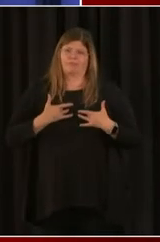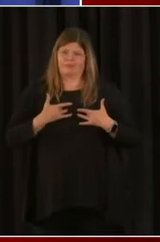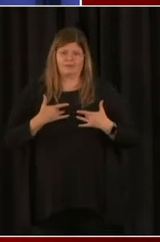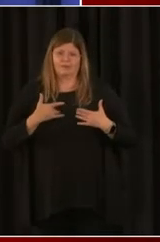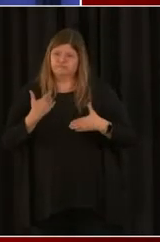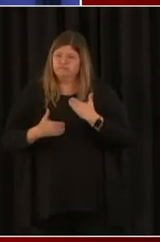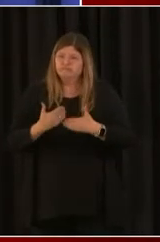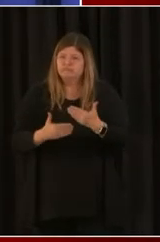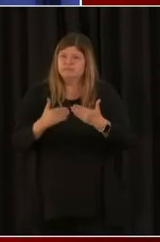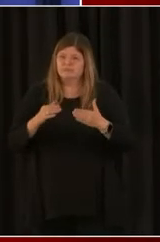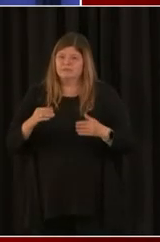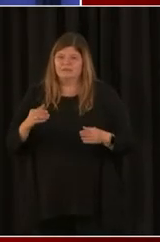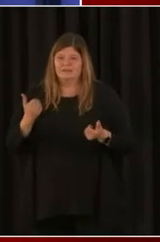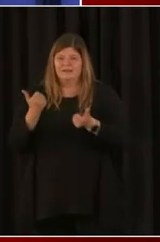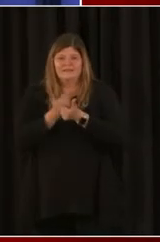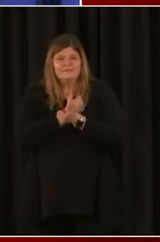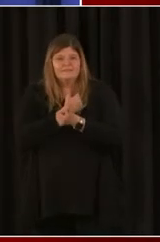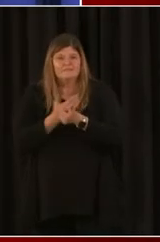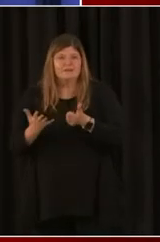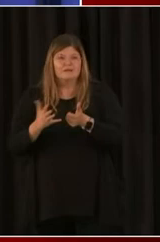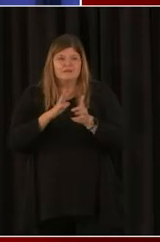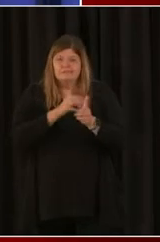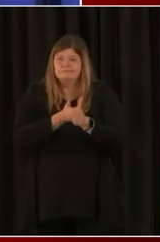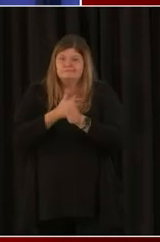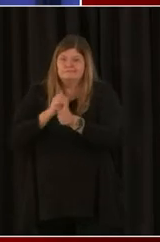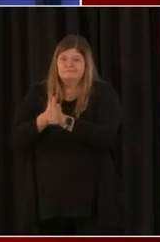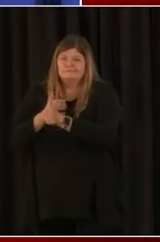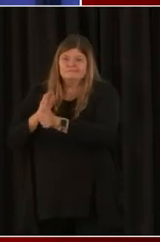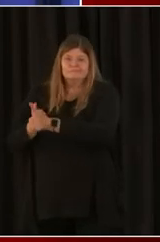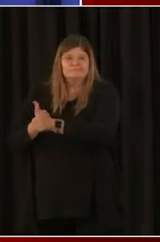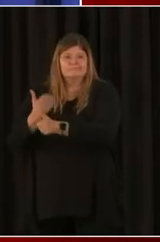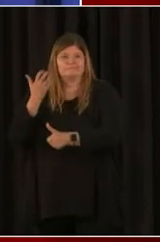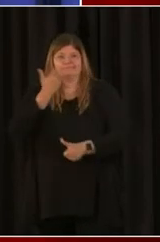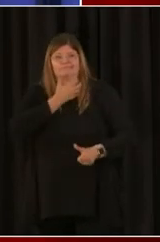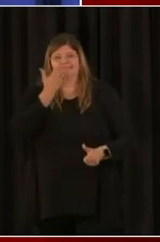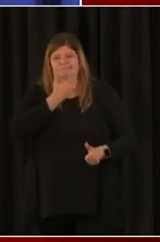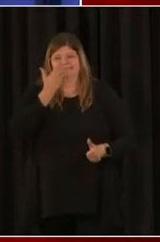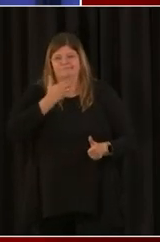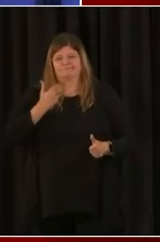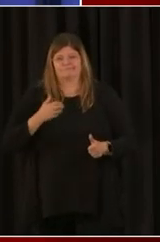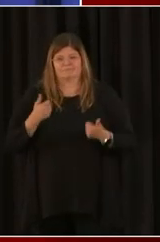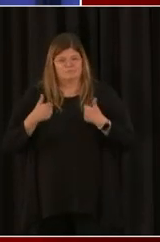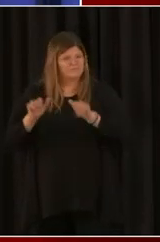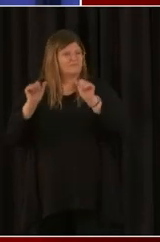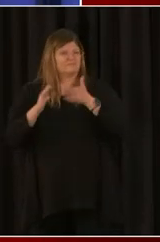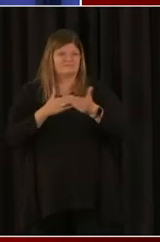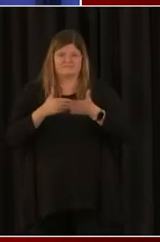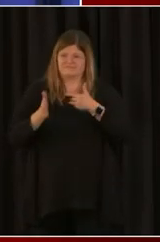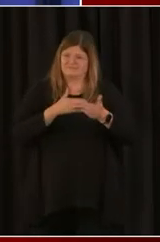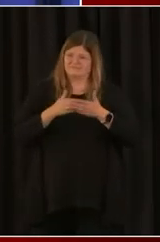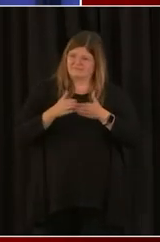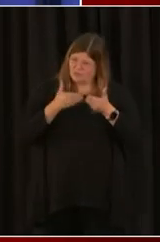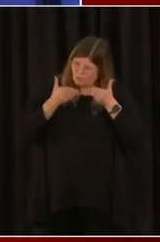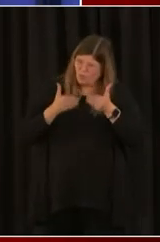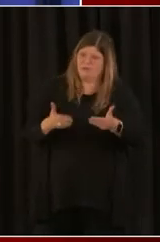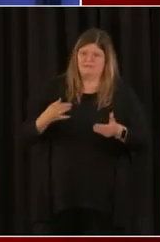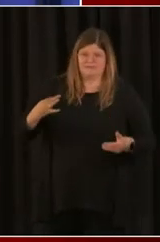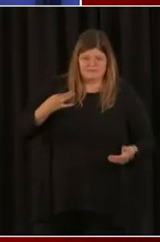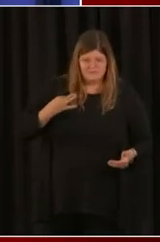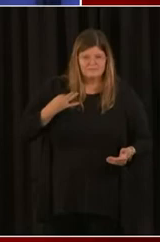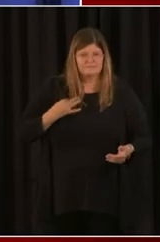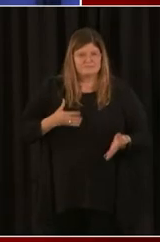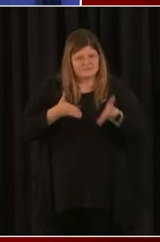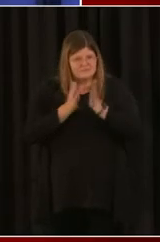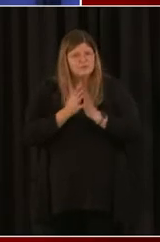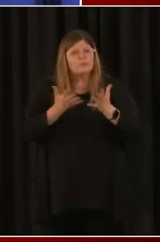that's there. You know, nothing beats a failure but a try. And so, let's make sure we get the applications in. You know, ask for as much